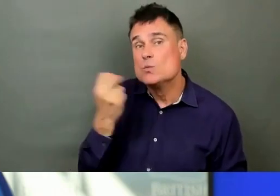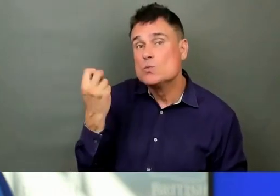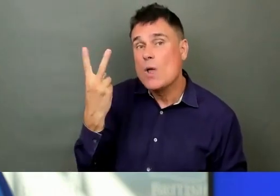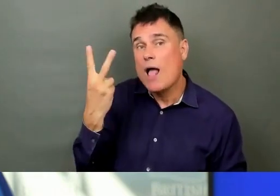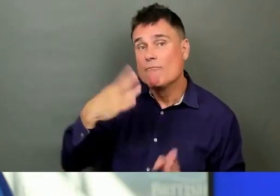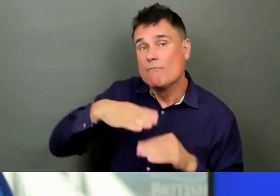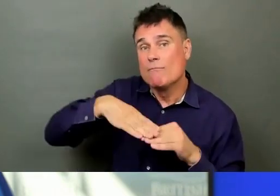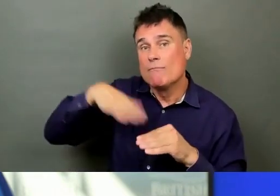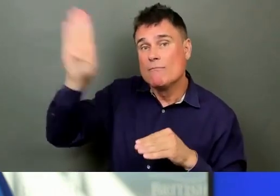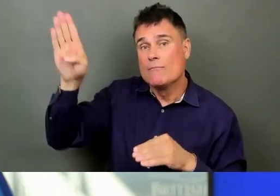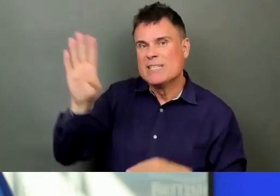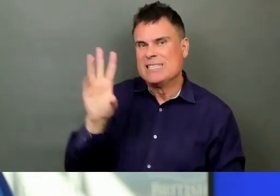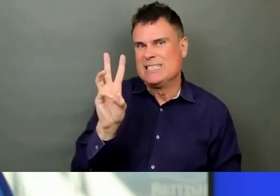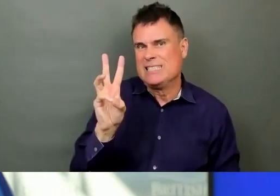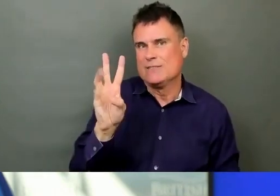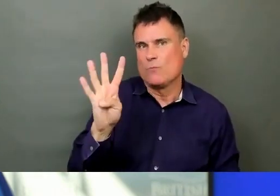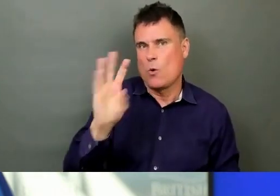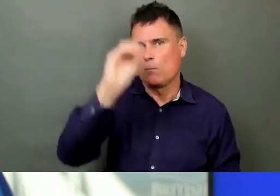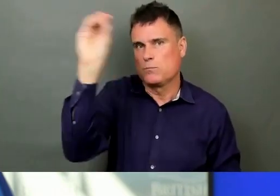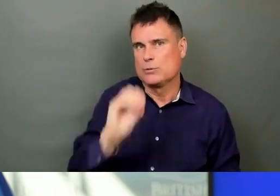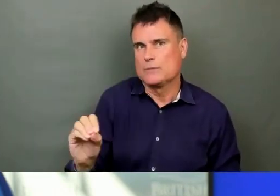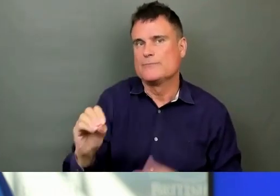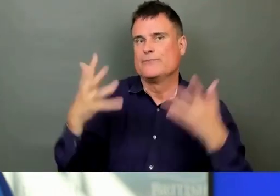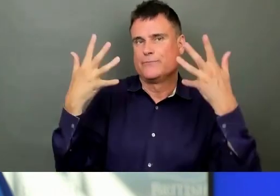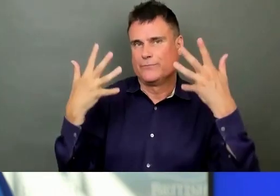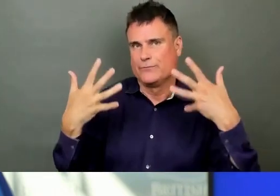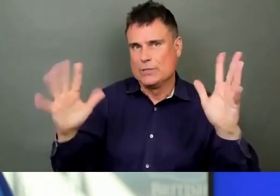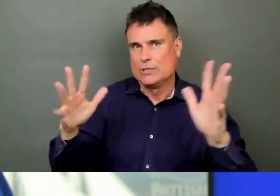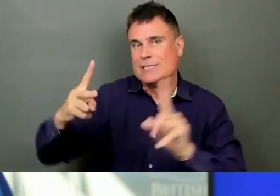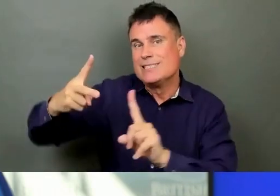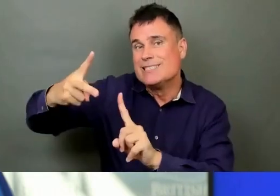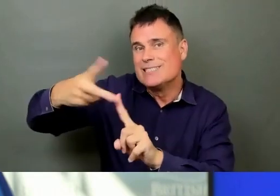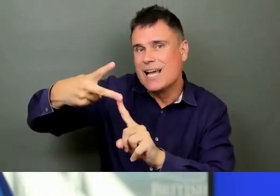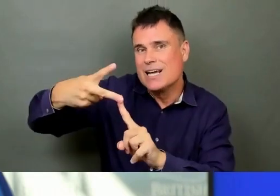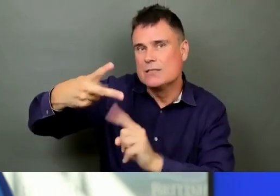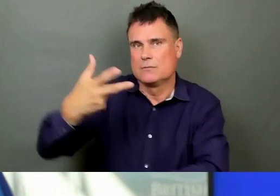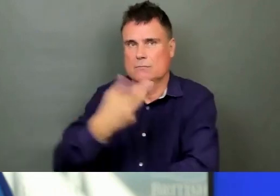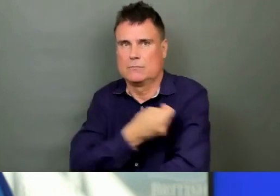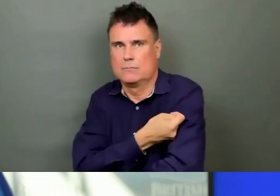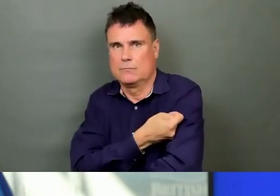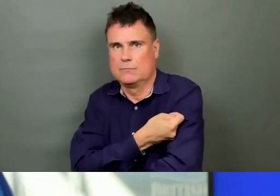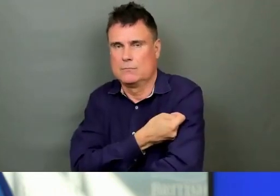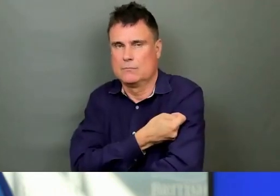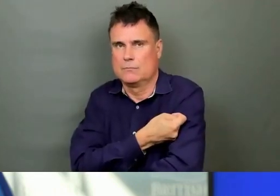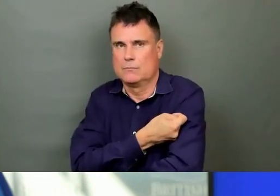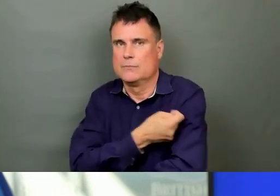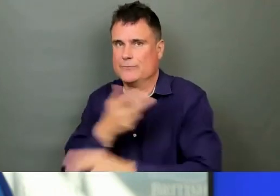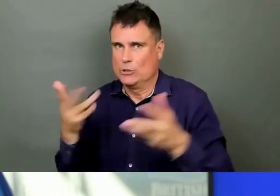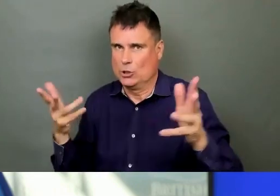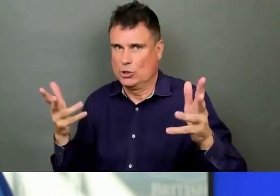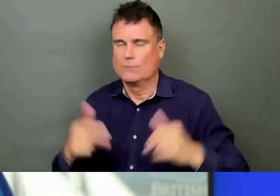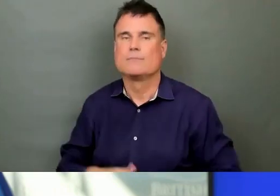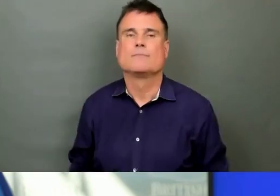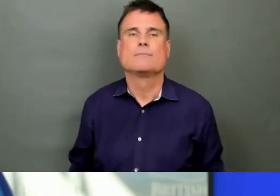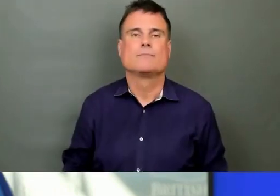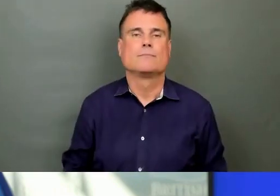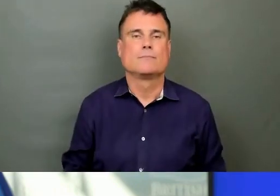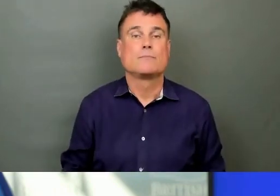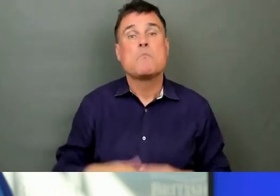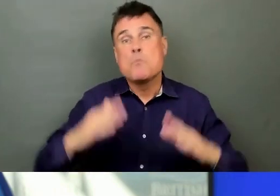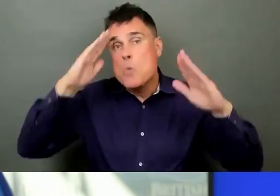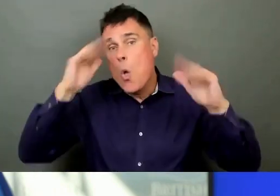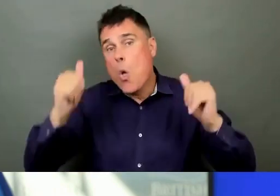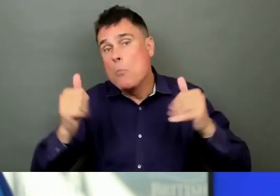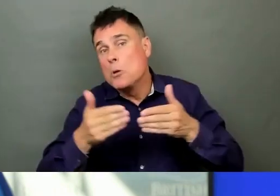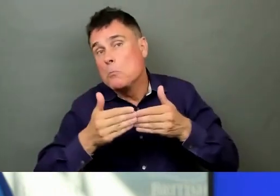day and today. so the number of people who are partially vaccinated will get smaller and smaller in the weeks to come. But the